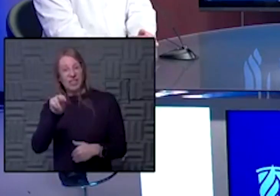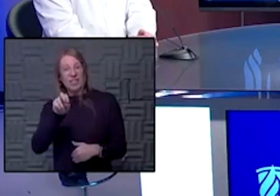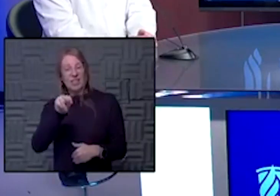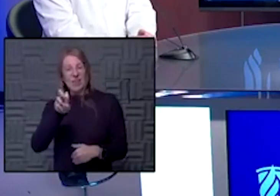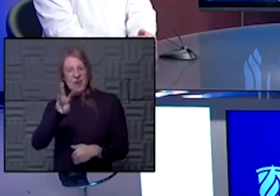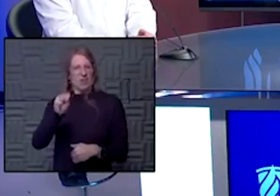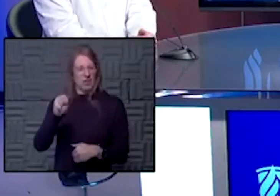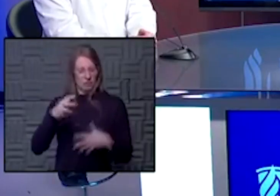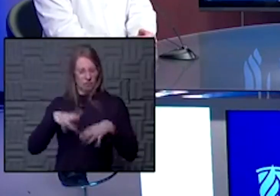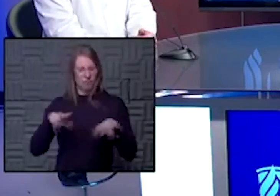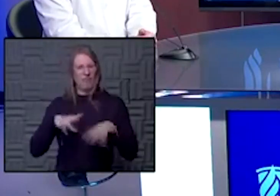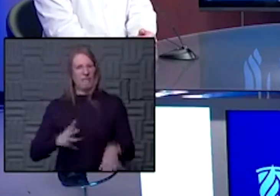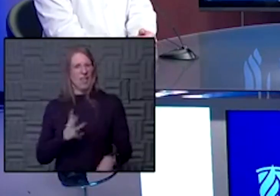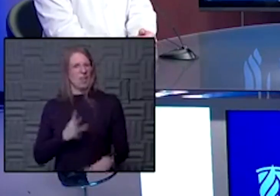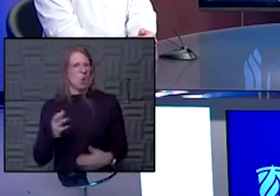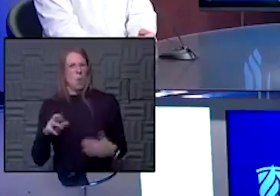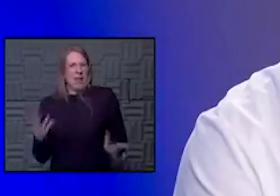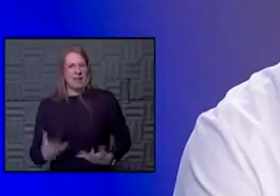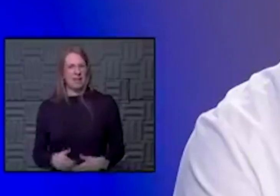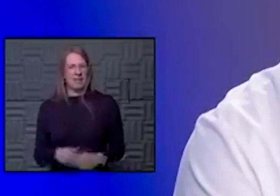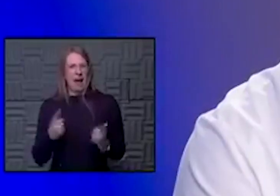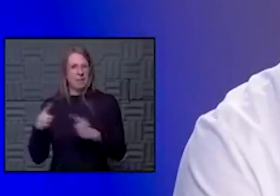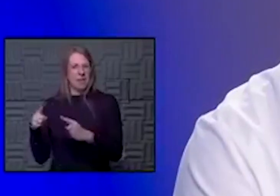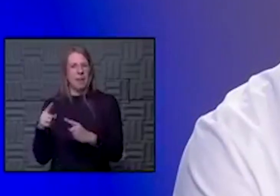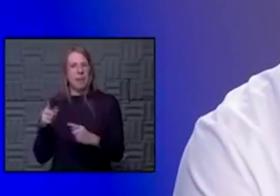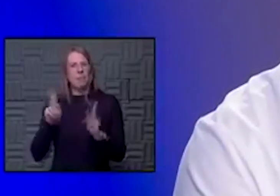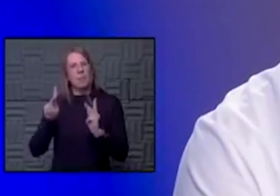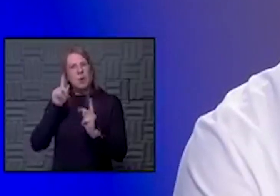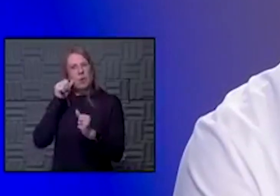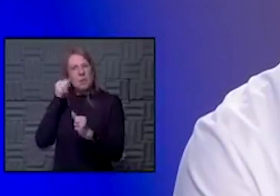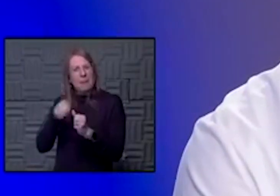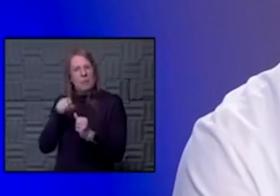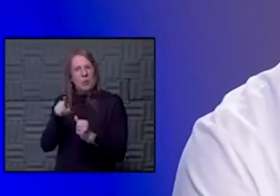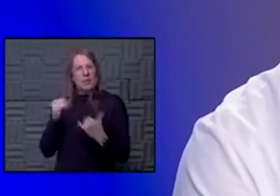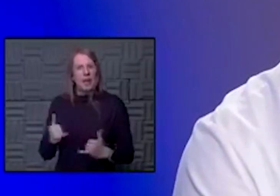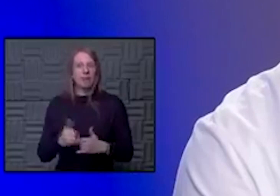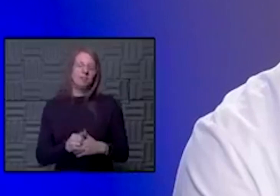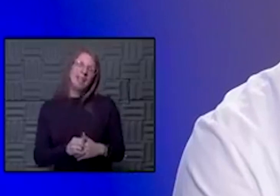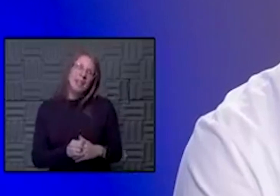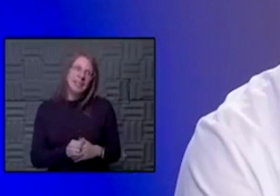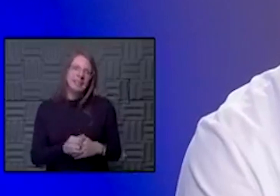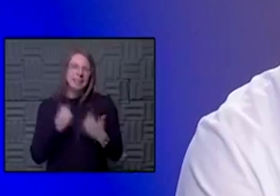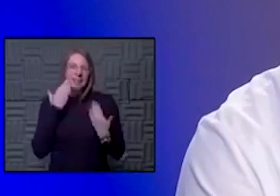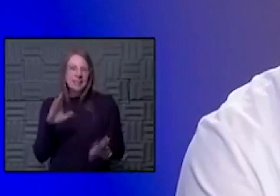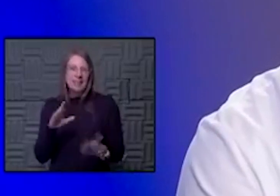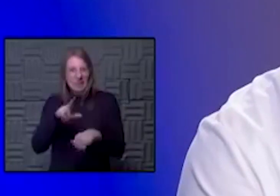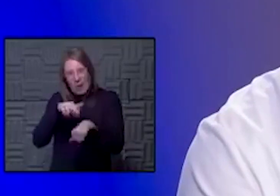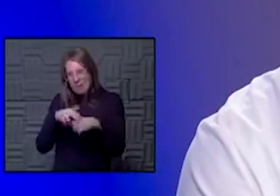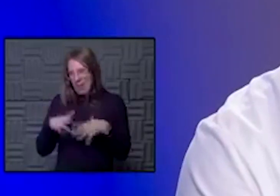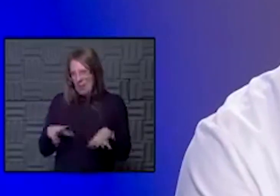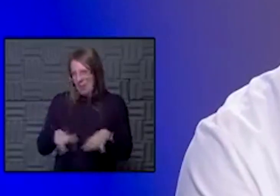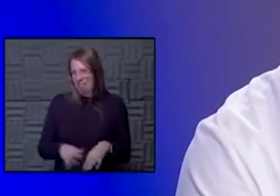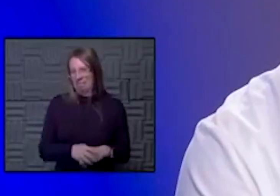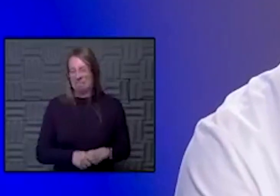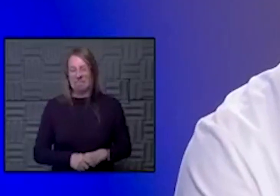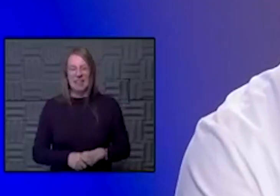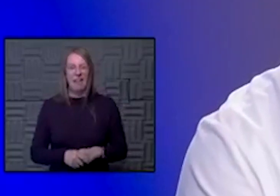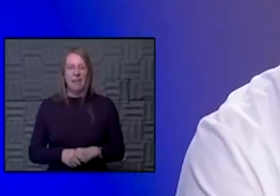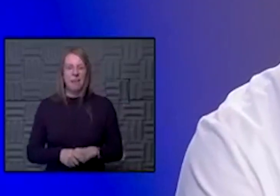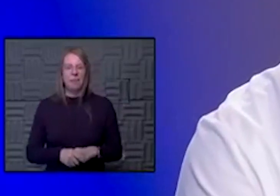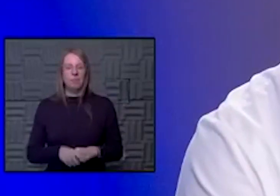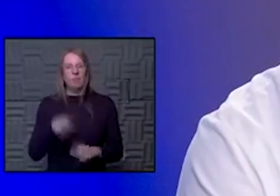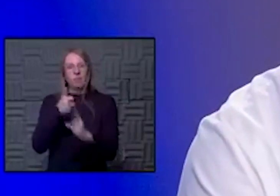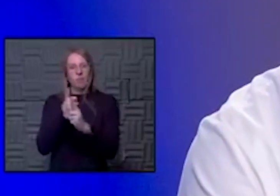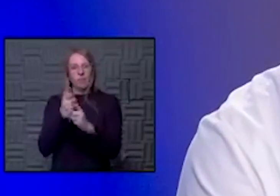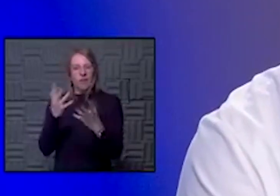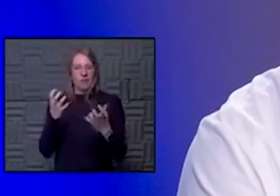Did you dress up or something? What happened? Um, people remember you today. I know I was, yeah, no, just normal clothes. Yeah. She wants to know.